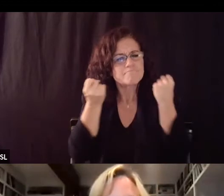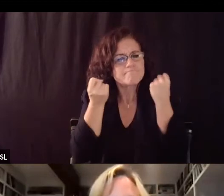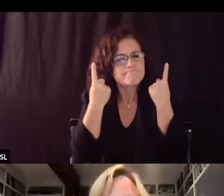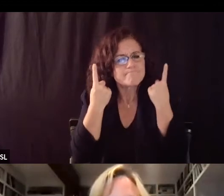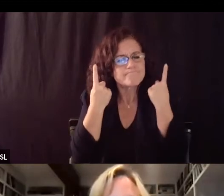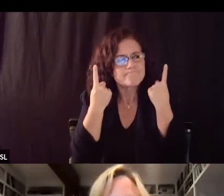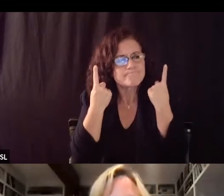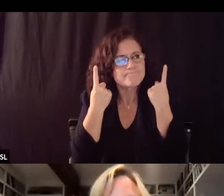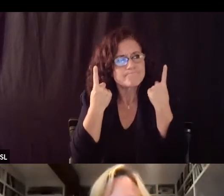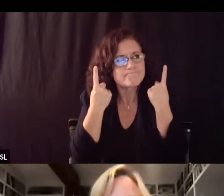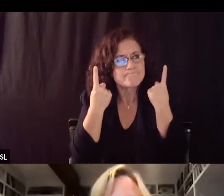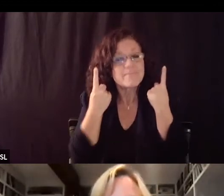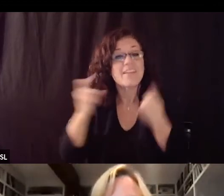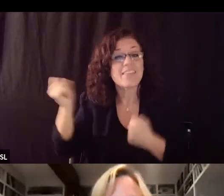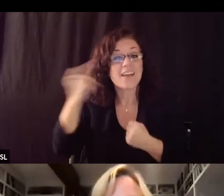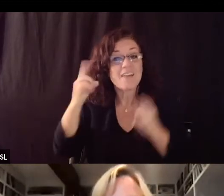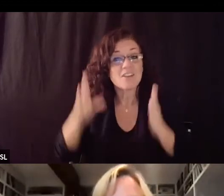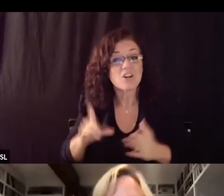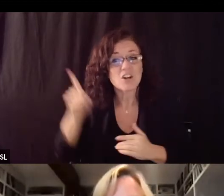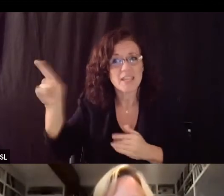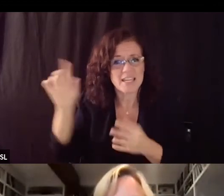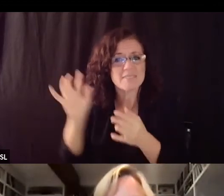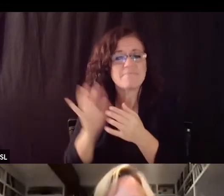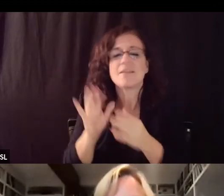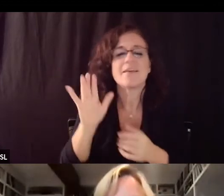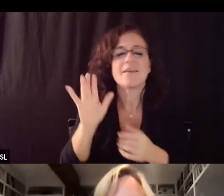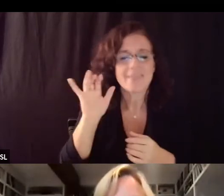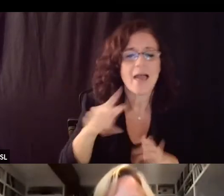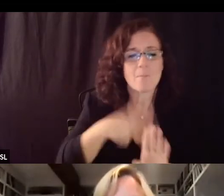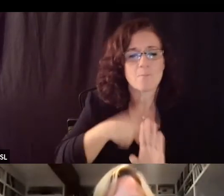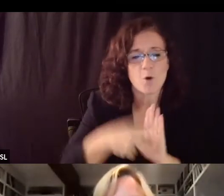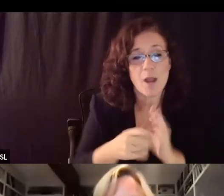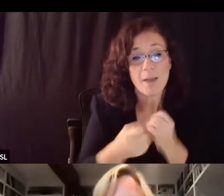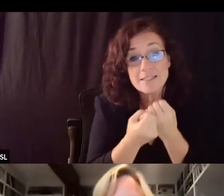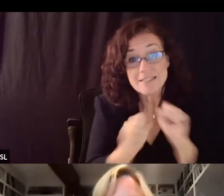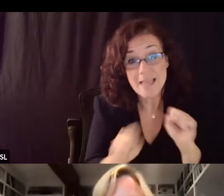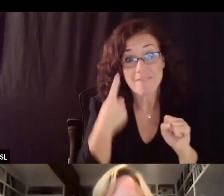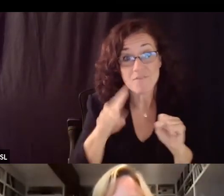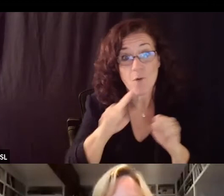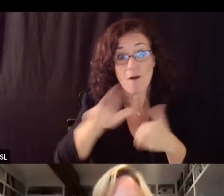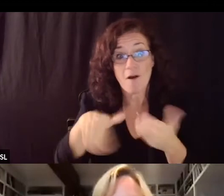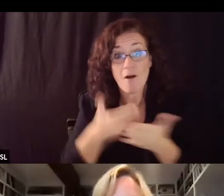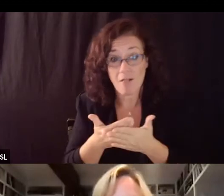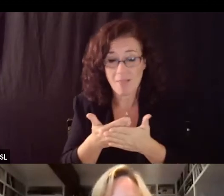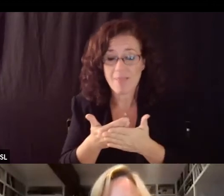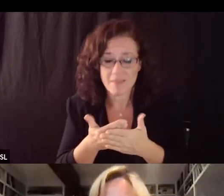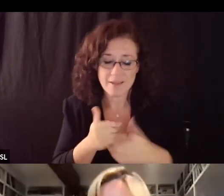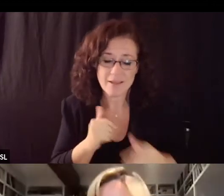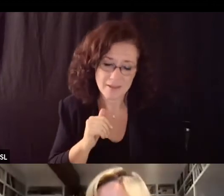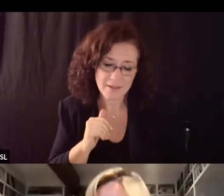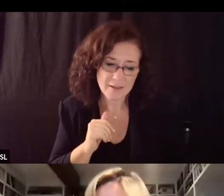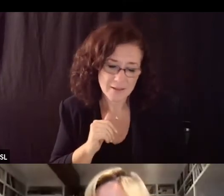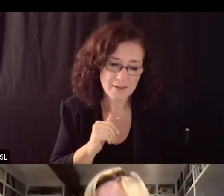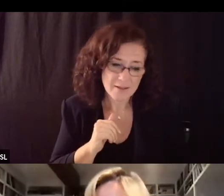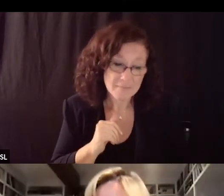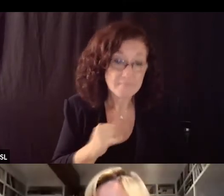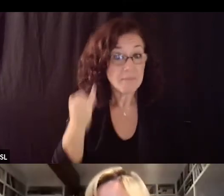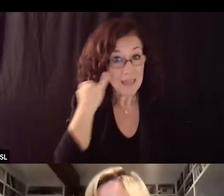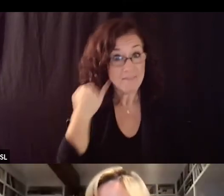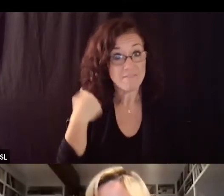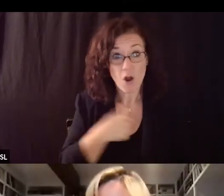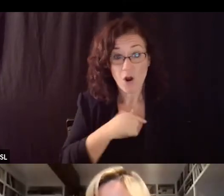um when the governor talked about that you know if in our county our rates are fine we can you know we get back to school or whatever but